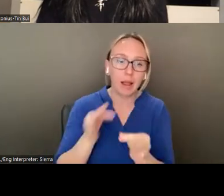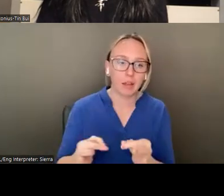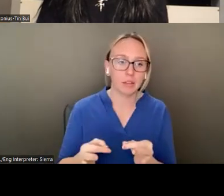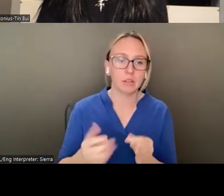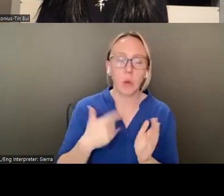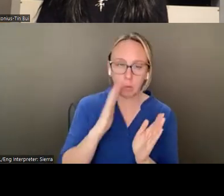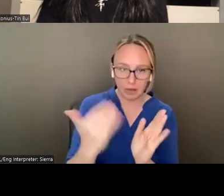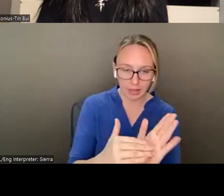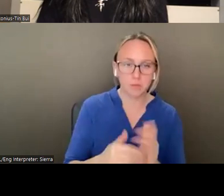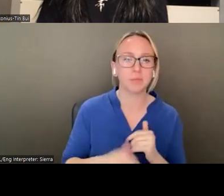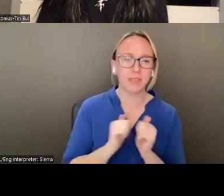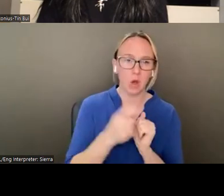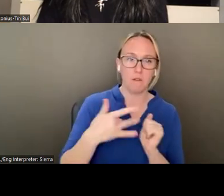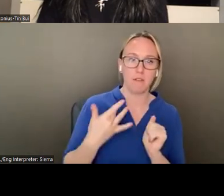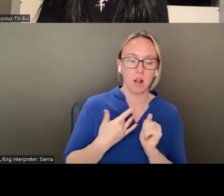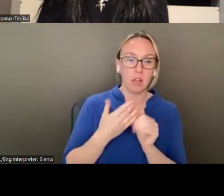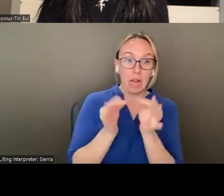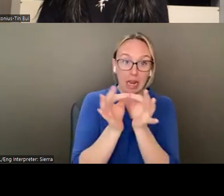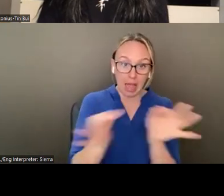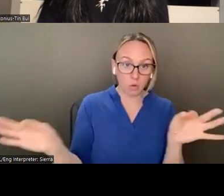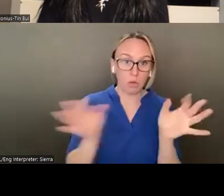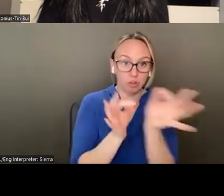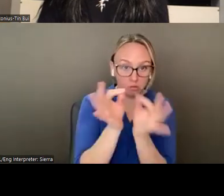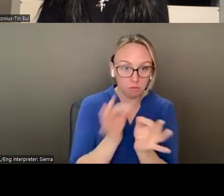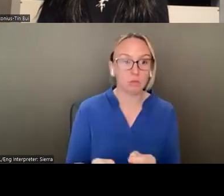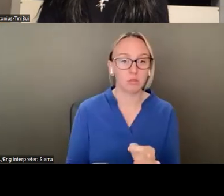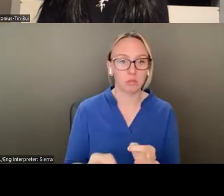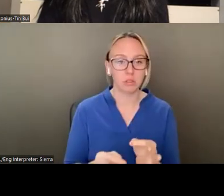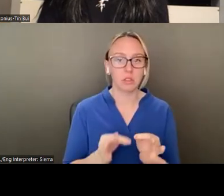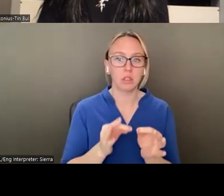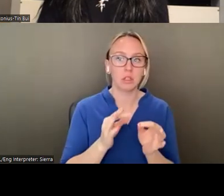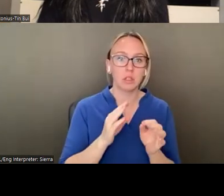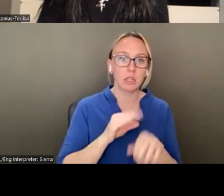impacts or changes the interpretation of your work?